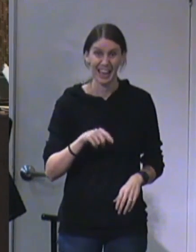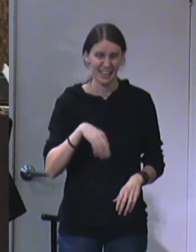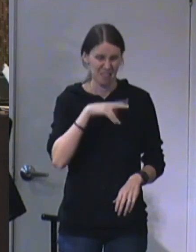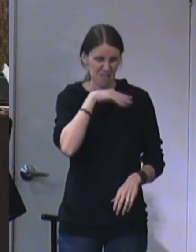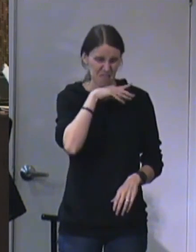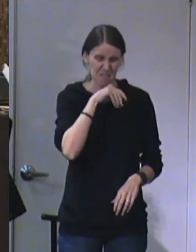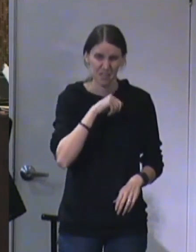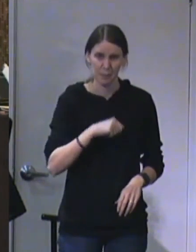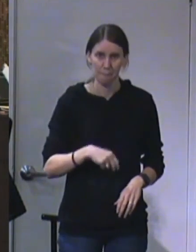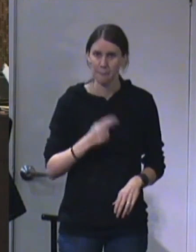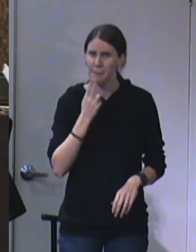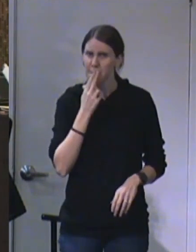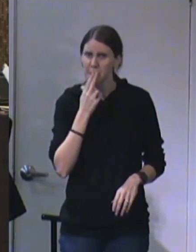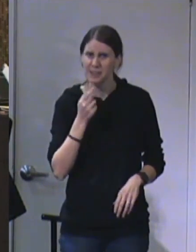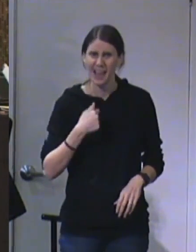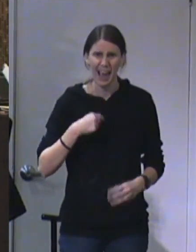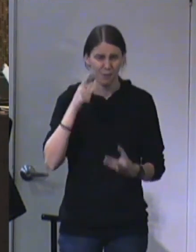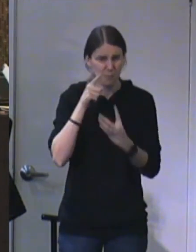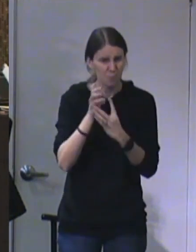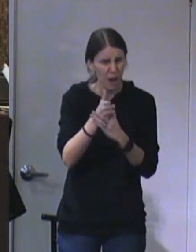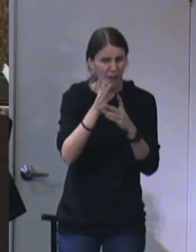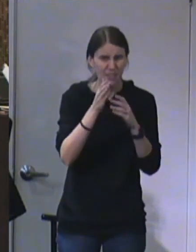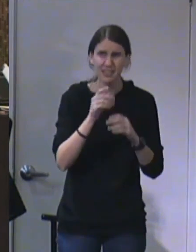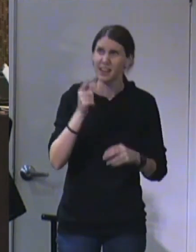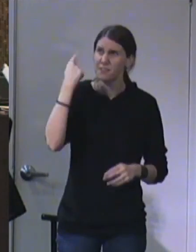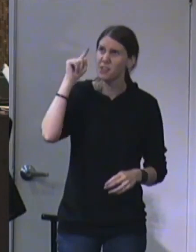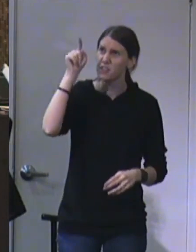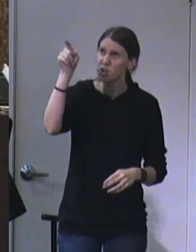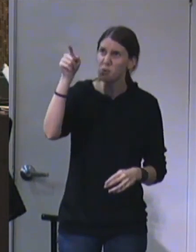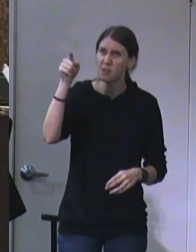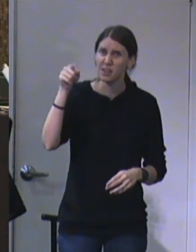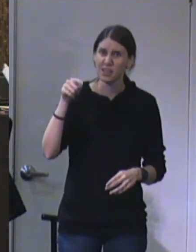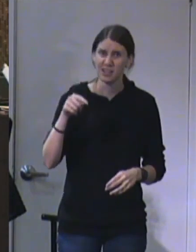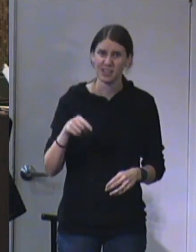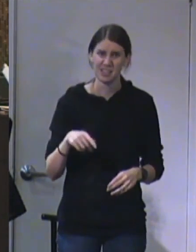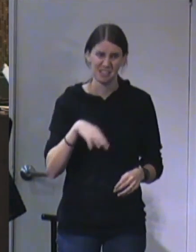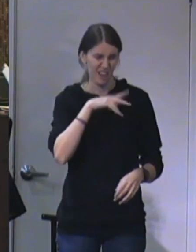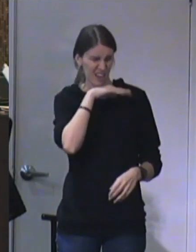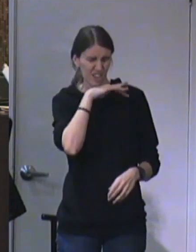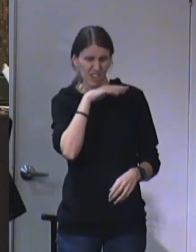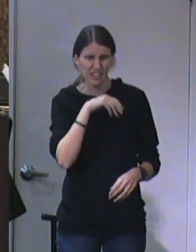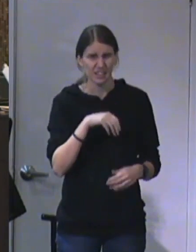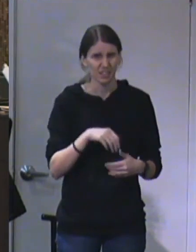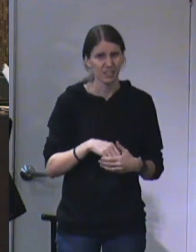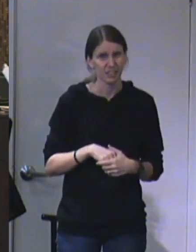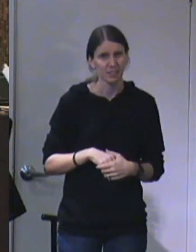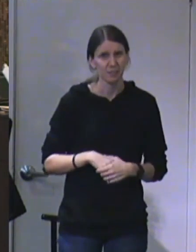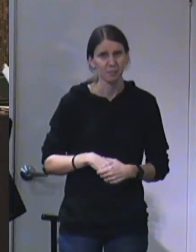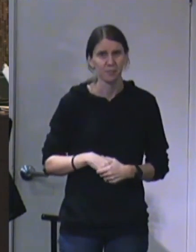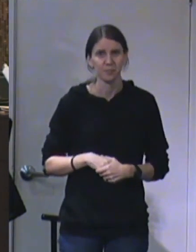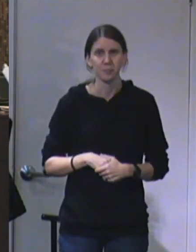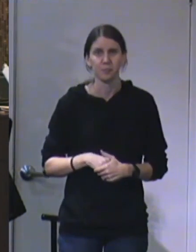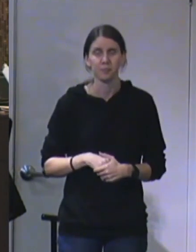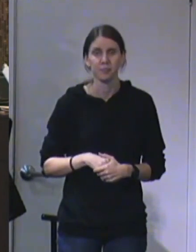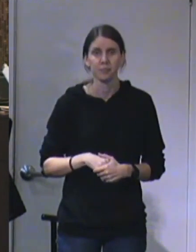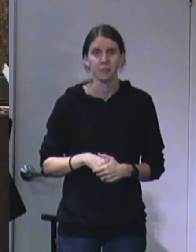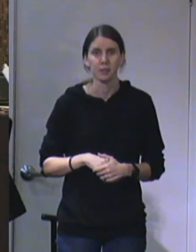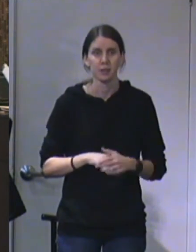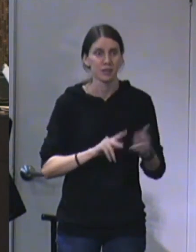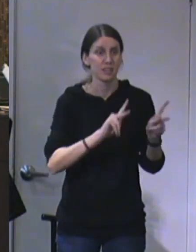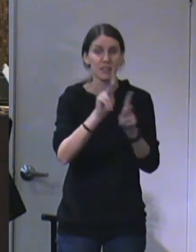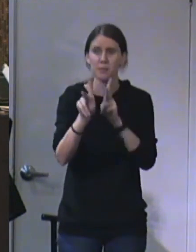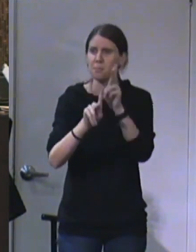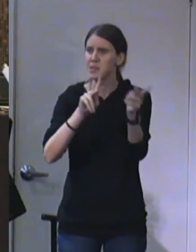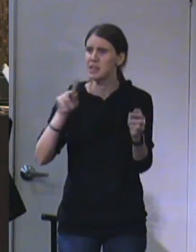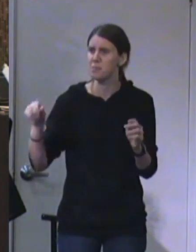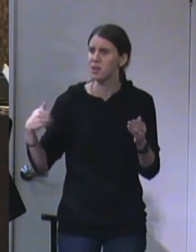These lips that I was prophesying for you with, they're even unclean. The